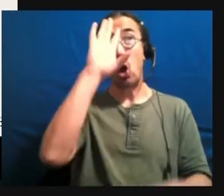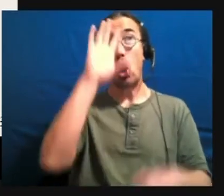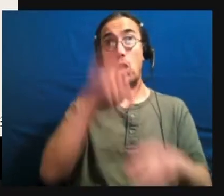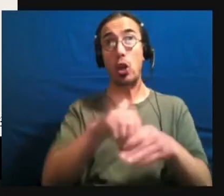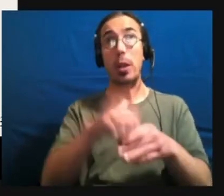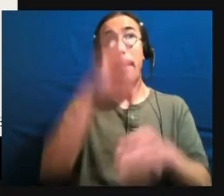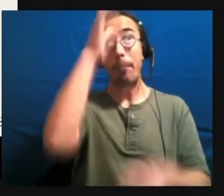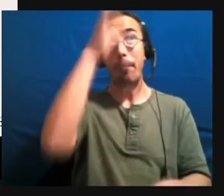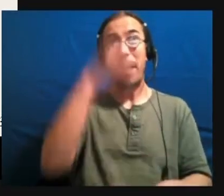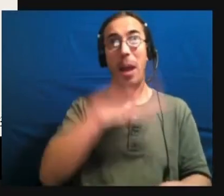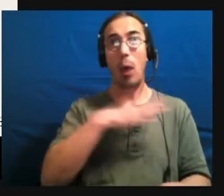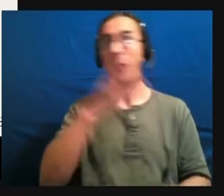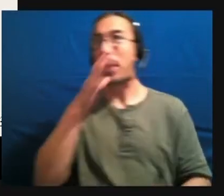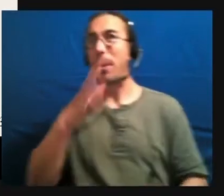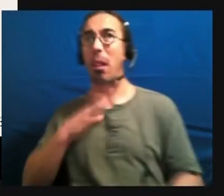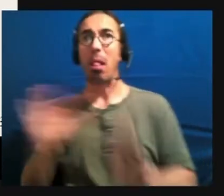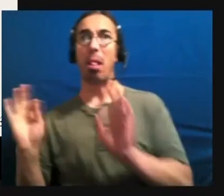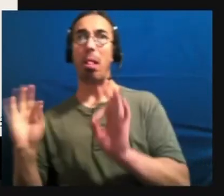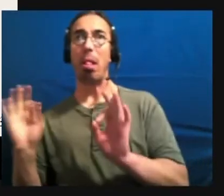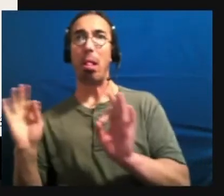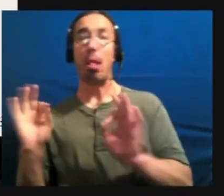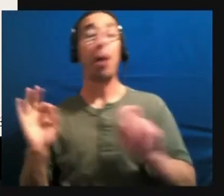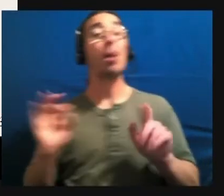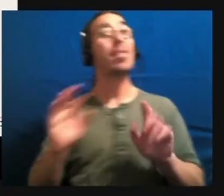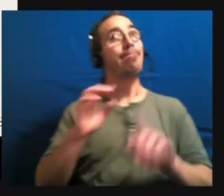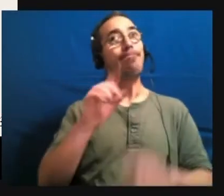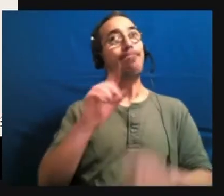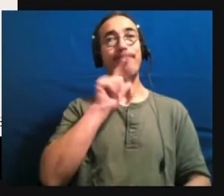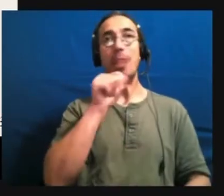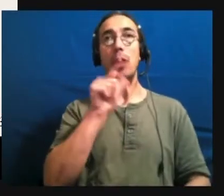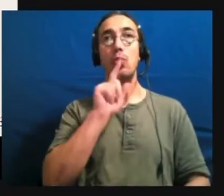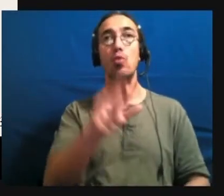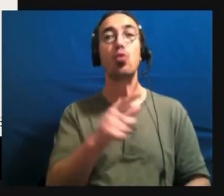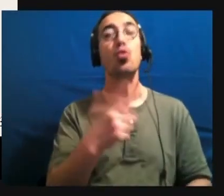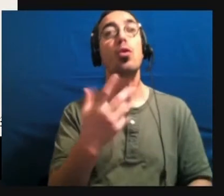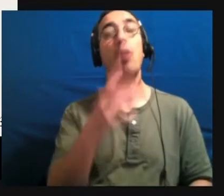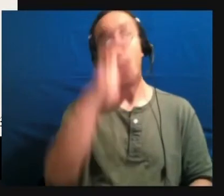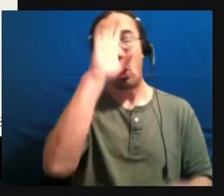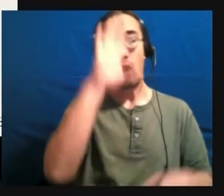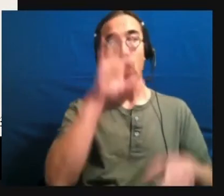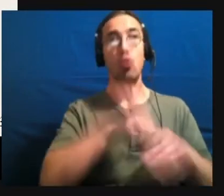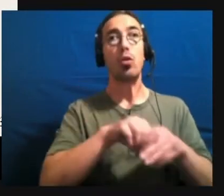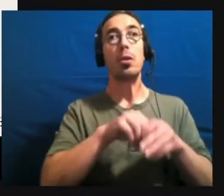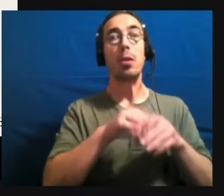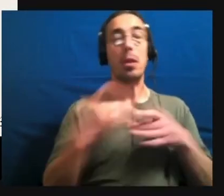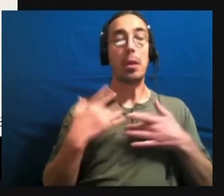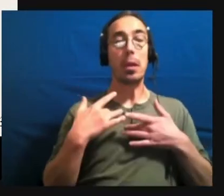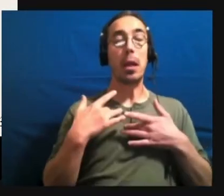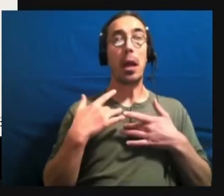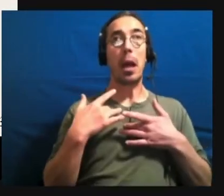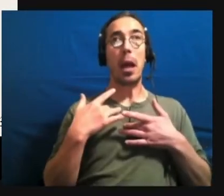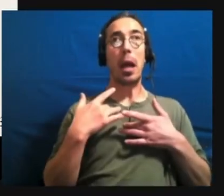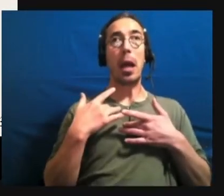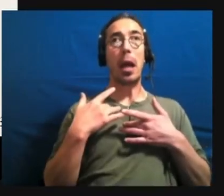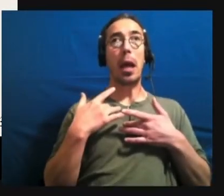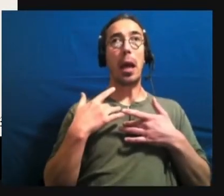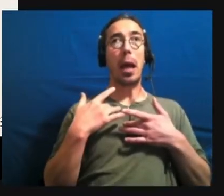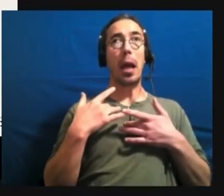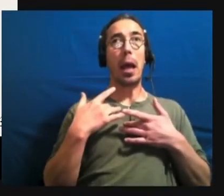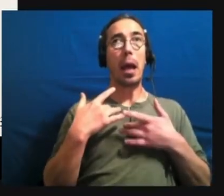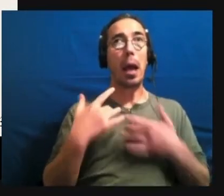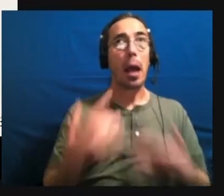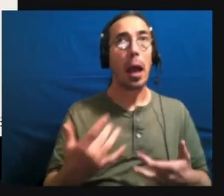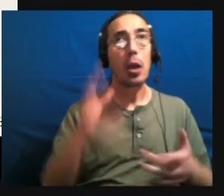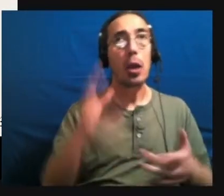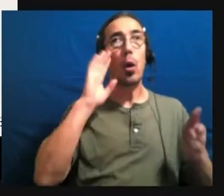First of all, um, autistics tend to be much less adherent to the gender binary than,